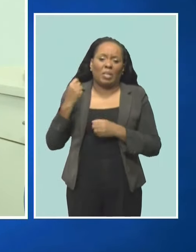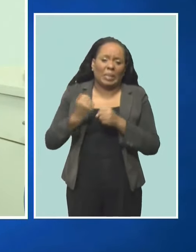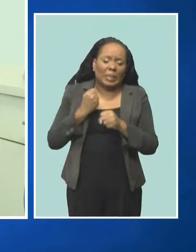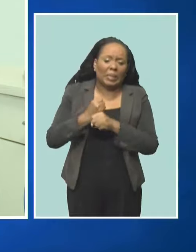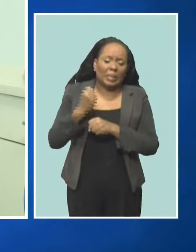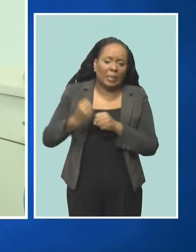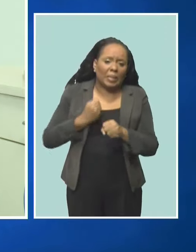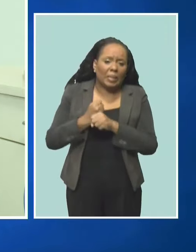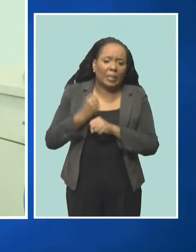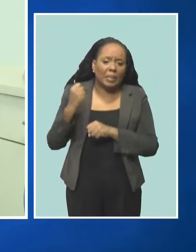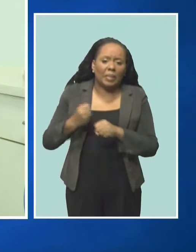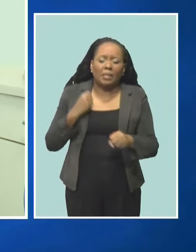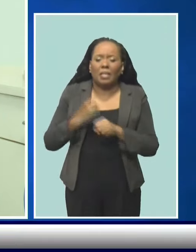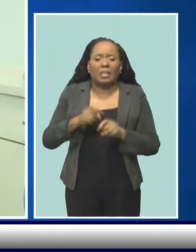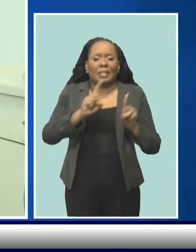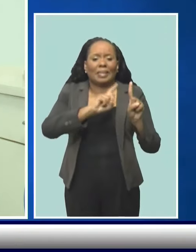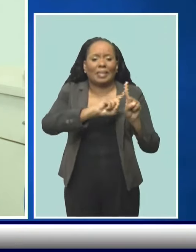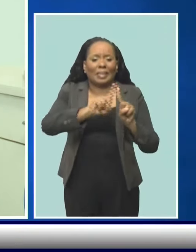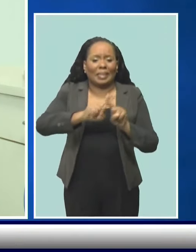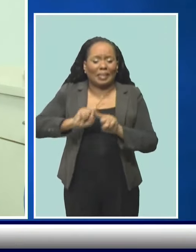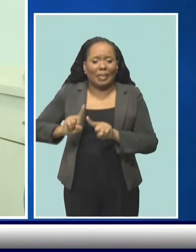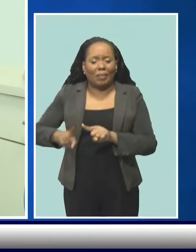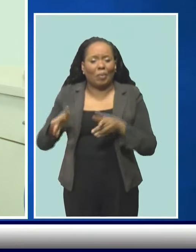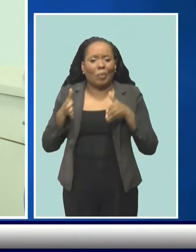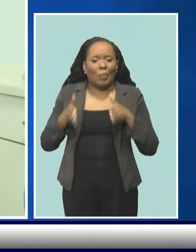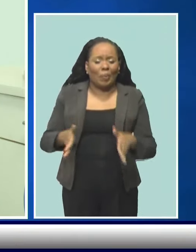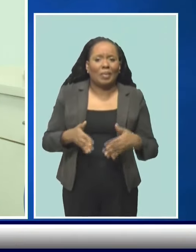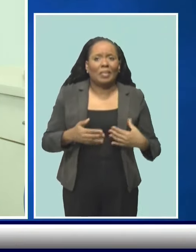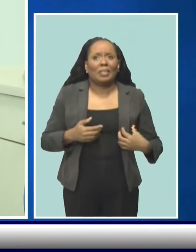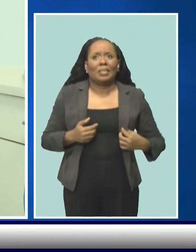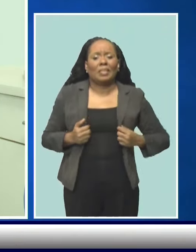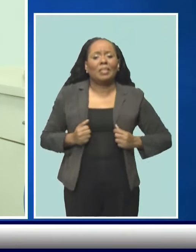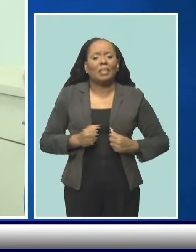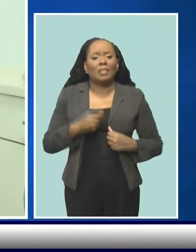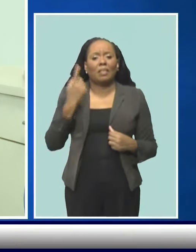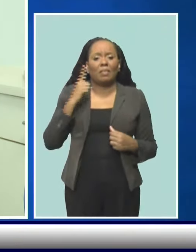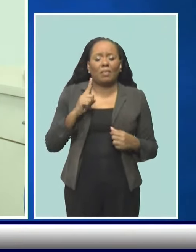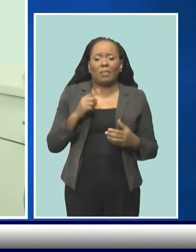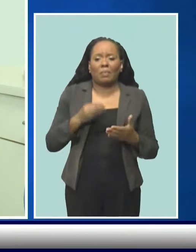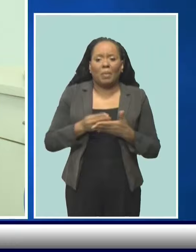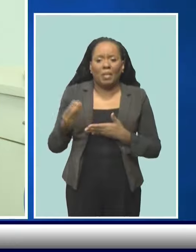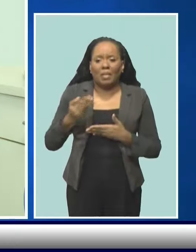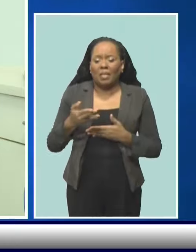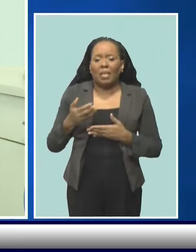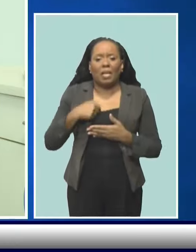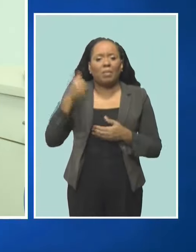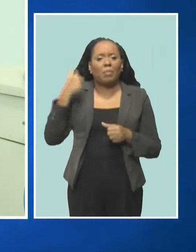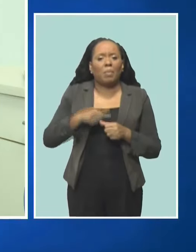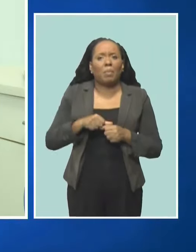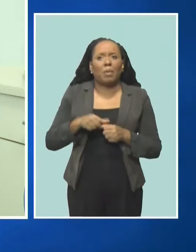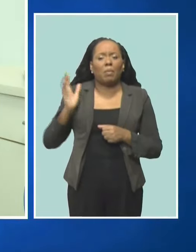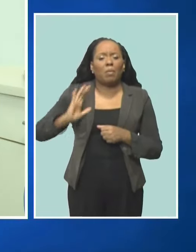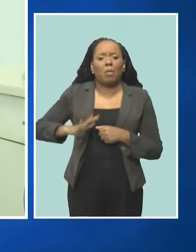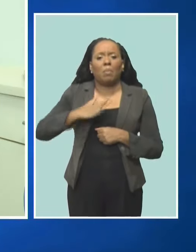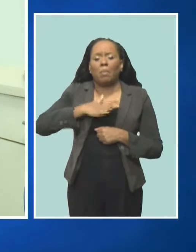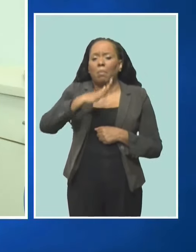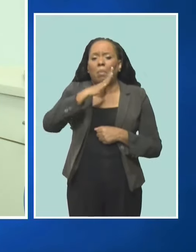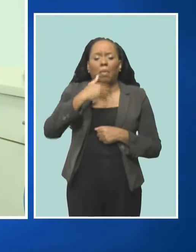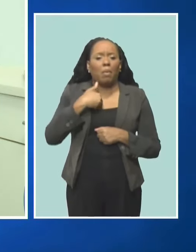has helped in so many ways, like in groceries. A time my mother had, she had no groceries in the house.